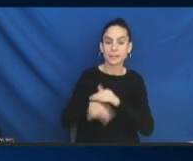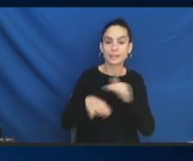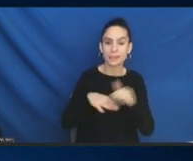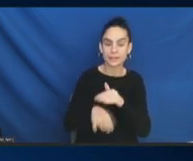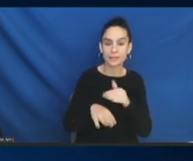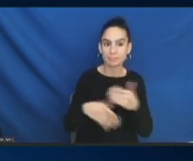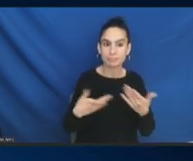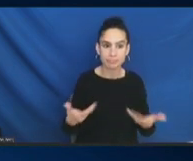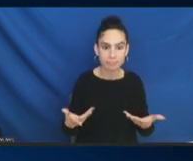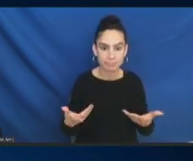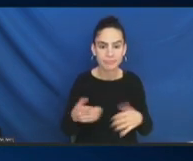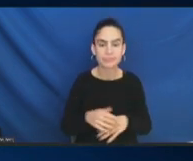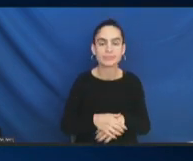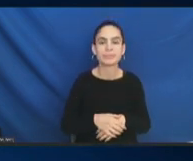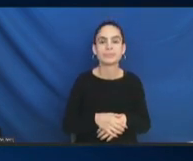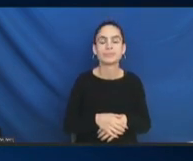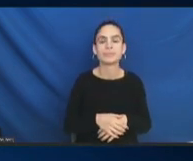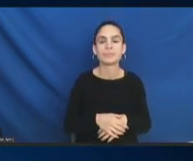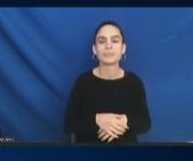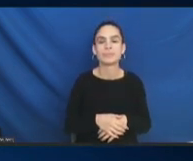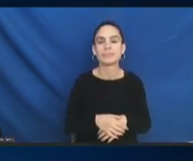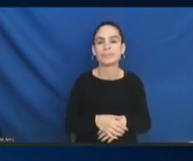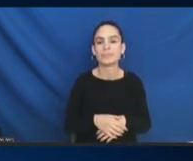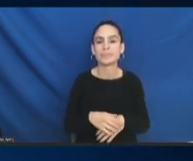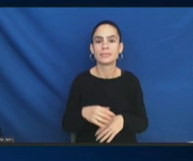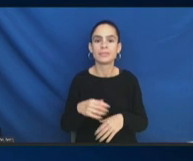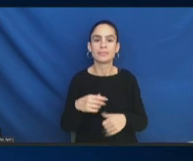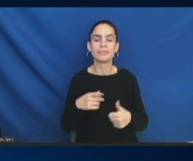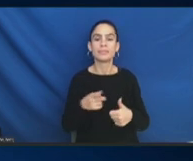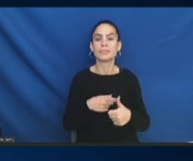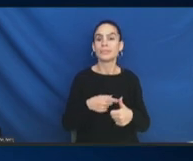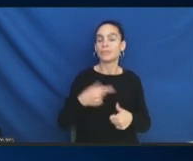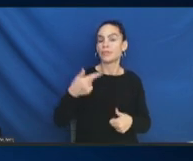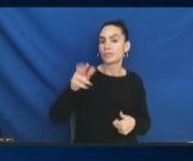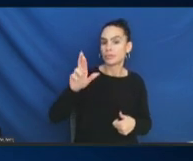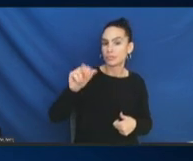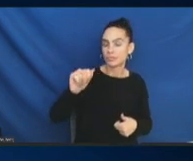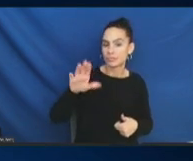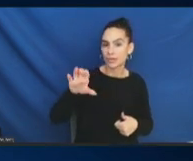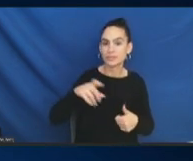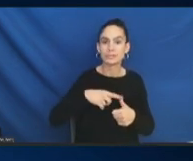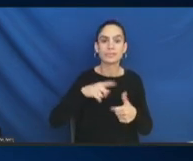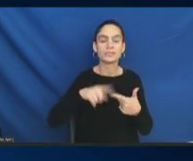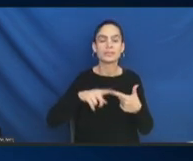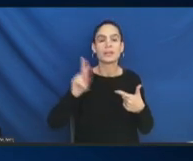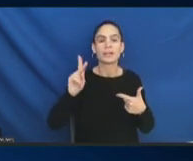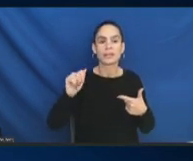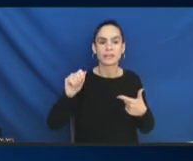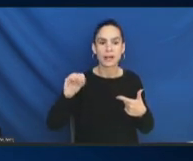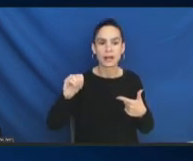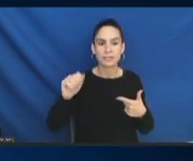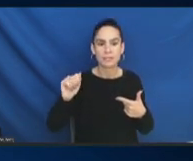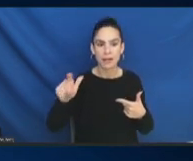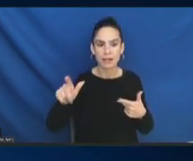Grace, Kamal, Daniel, Mia,